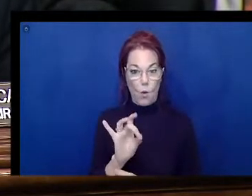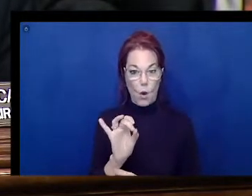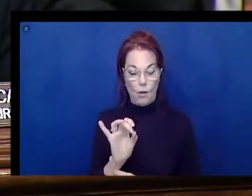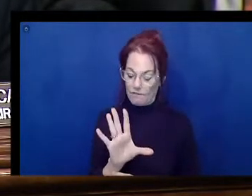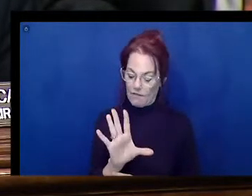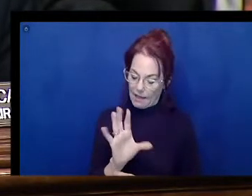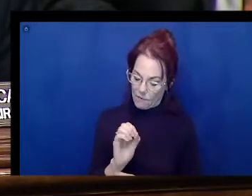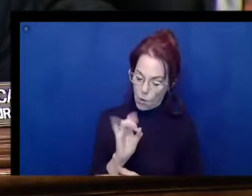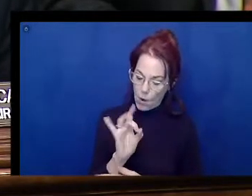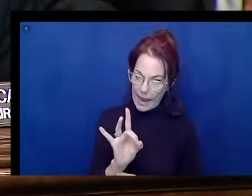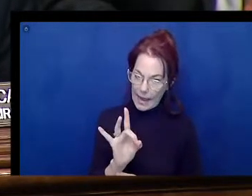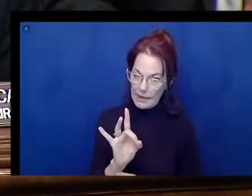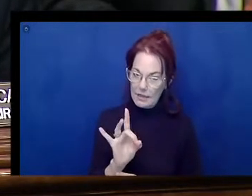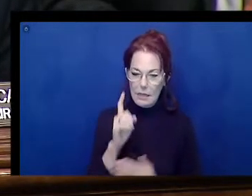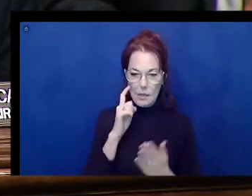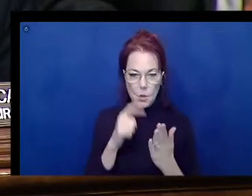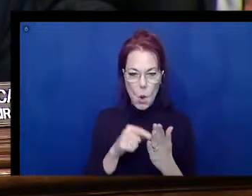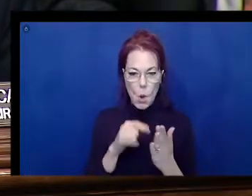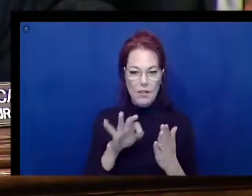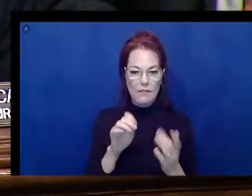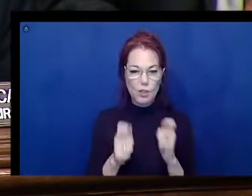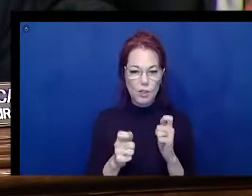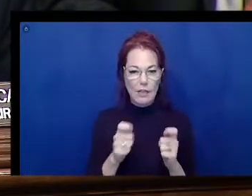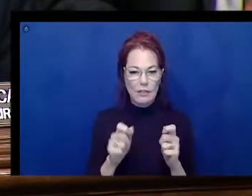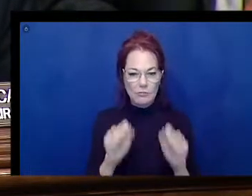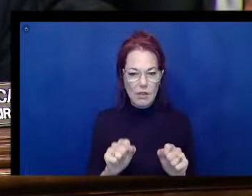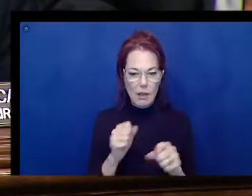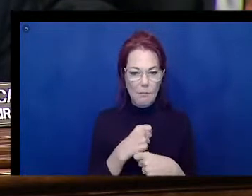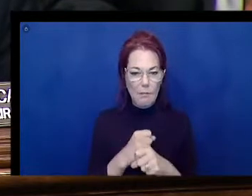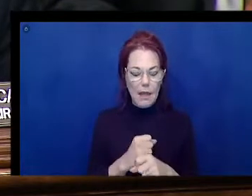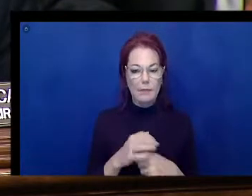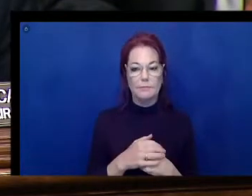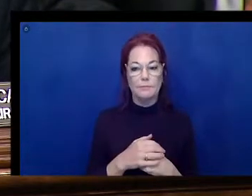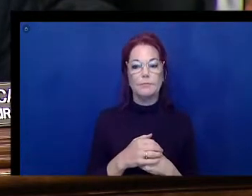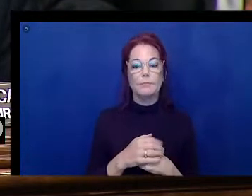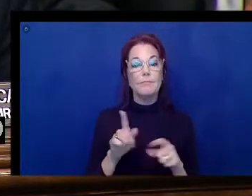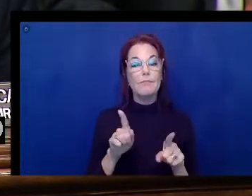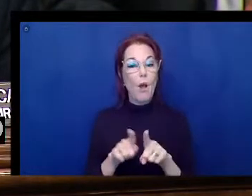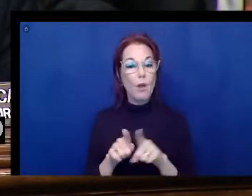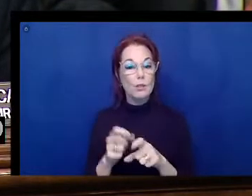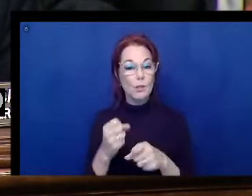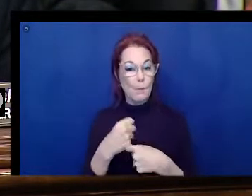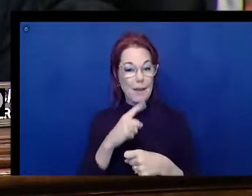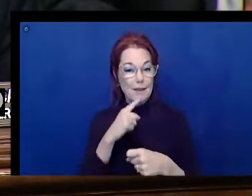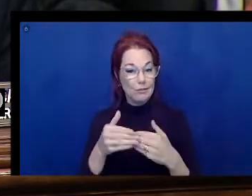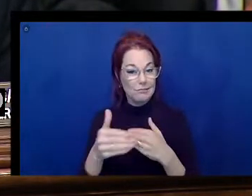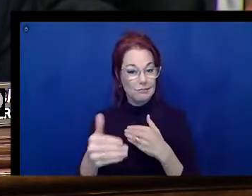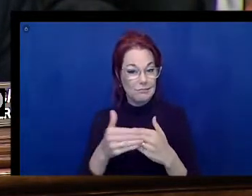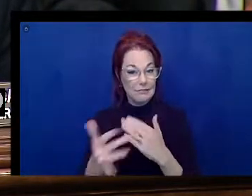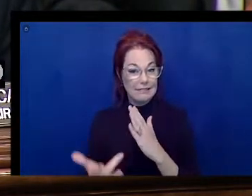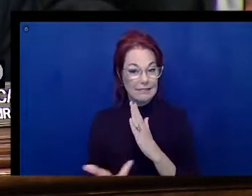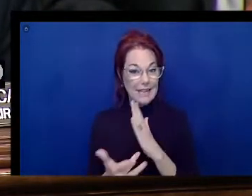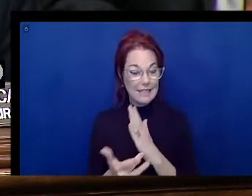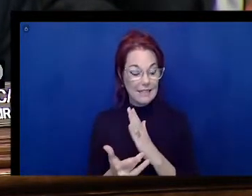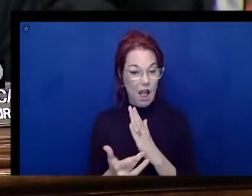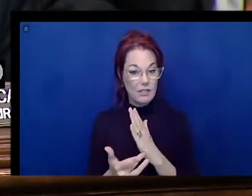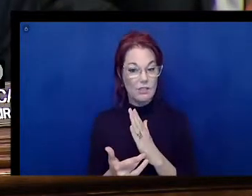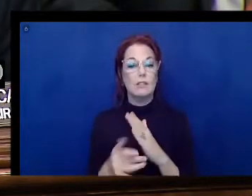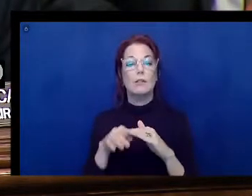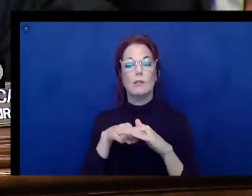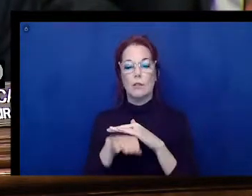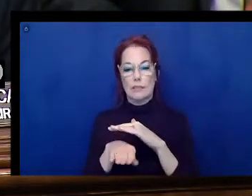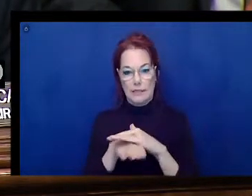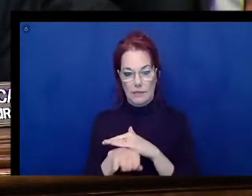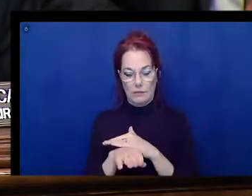a path to ensuring websites and other technologies are accessible with existing laws, as I mentioned earlier.